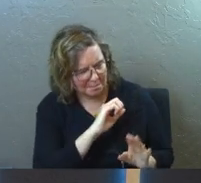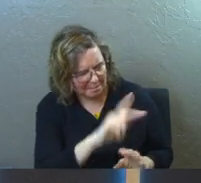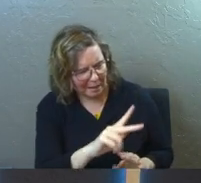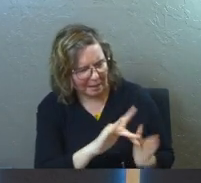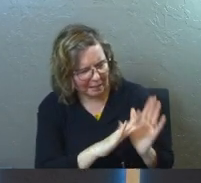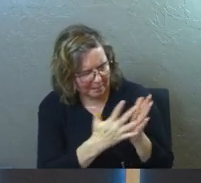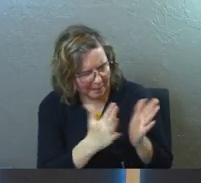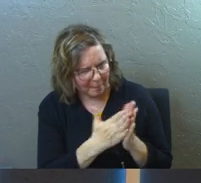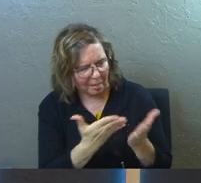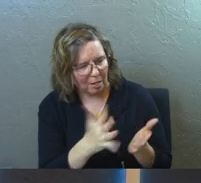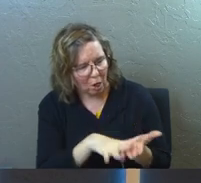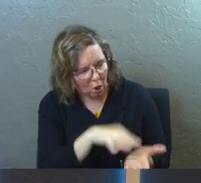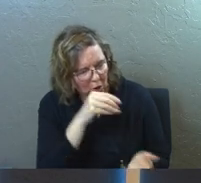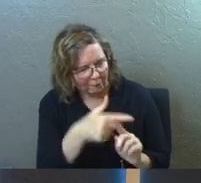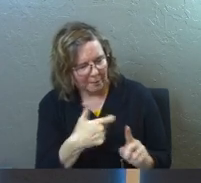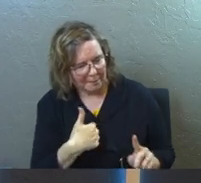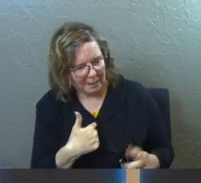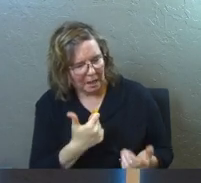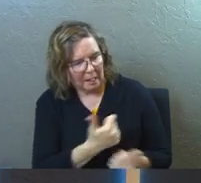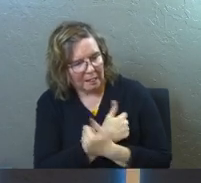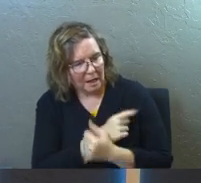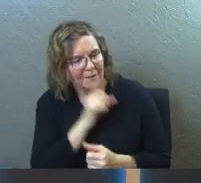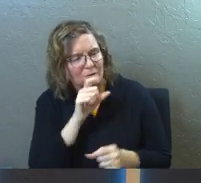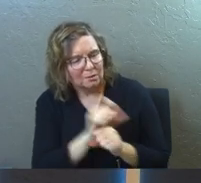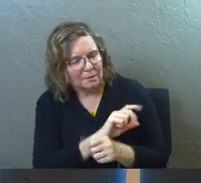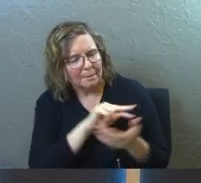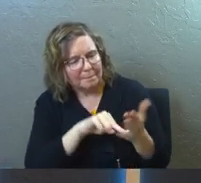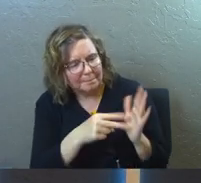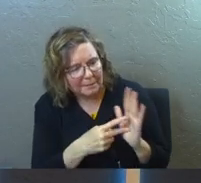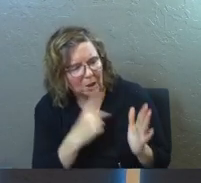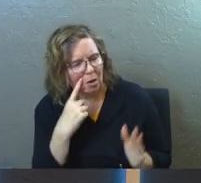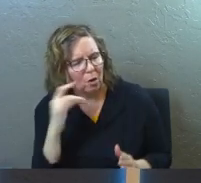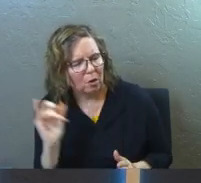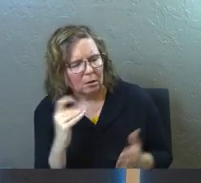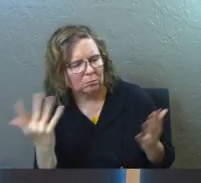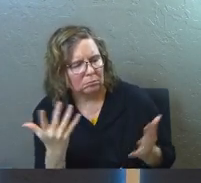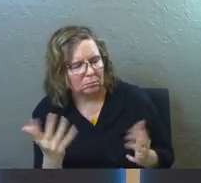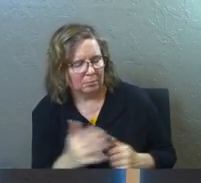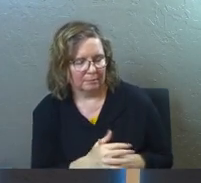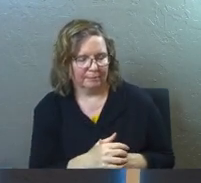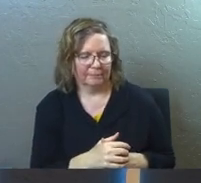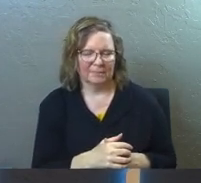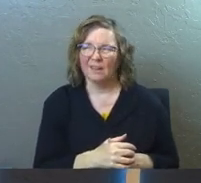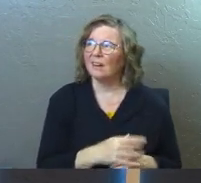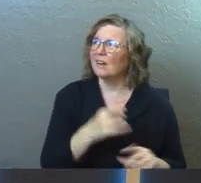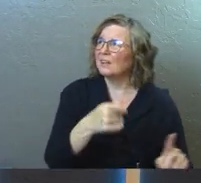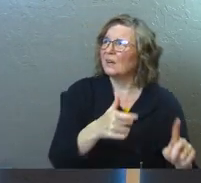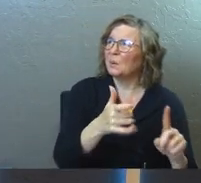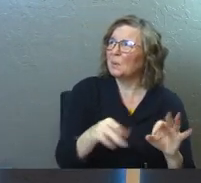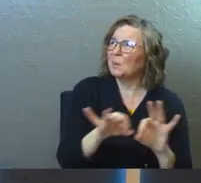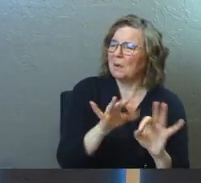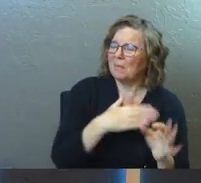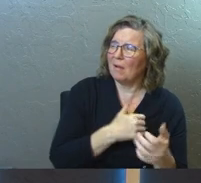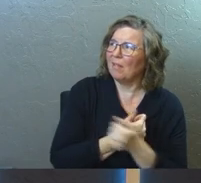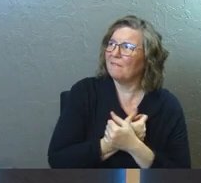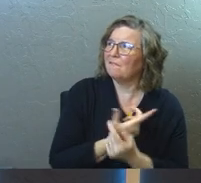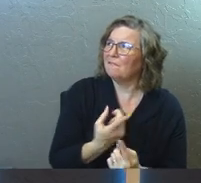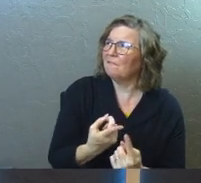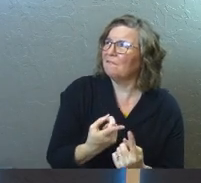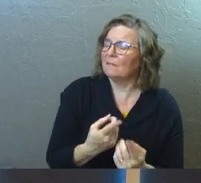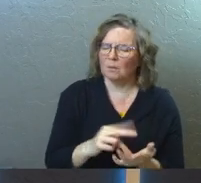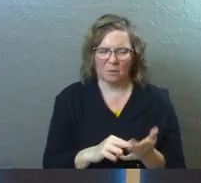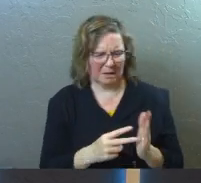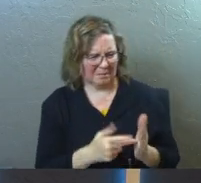back in your Bible. Learn from me what love actually looks like. Well, she's not worth my love.